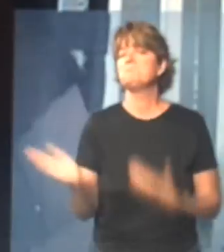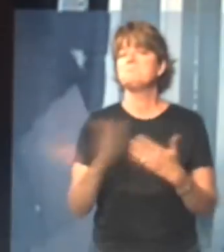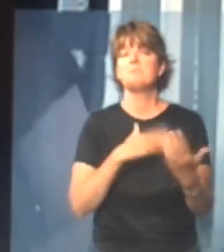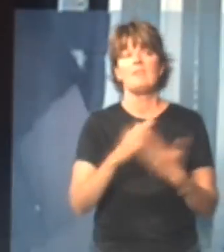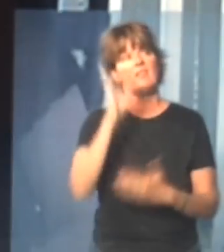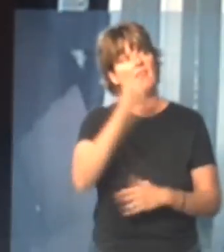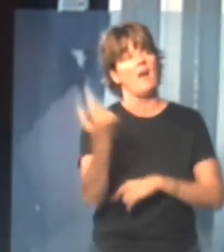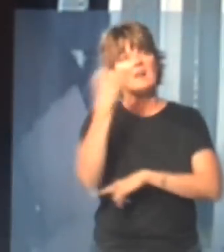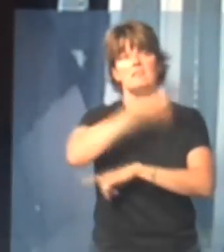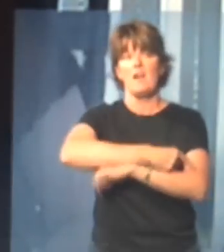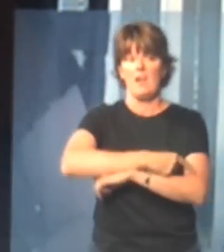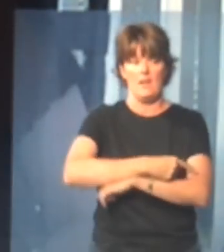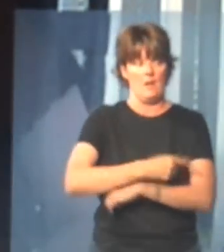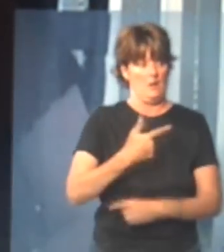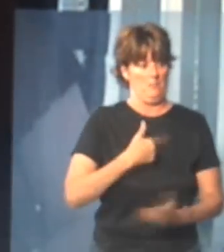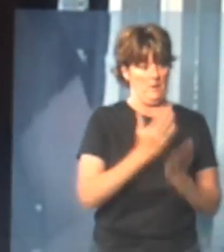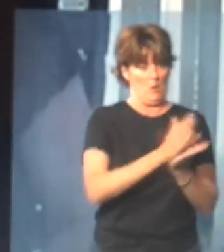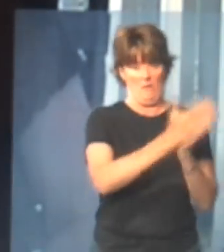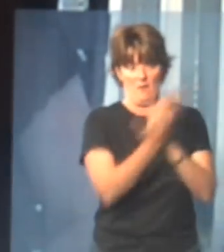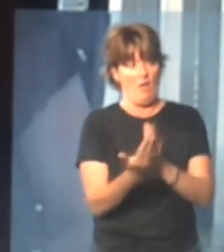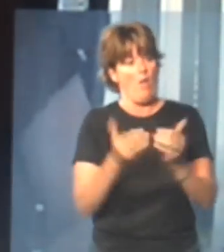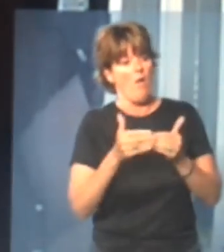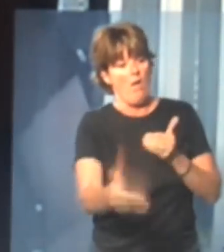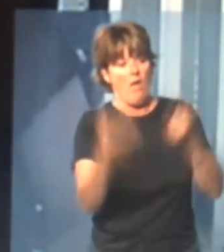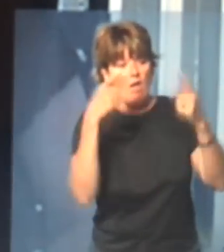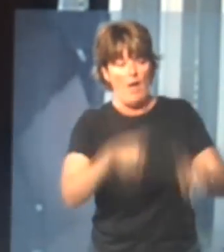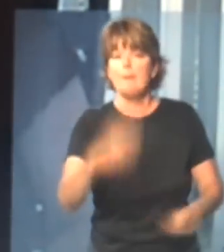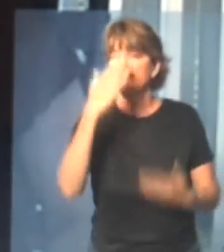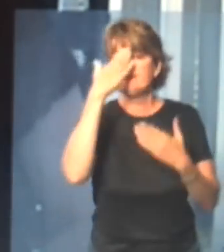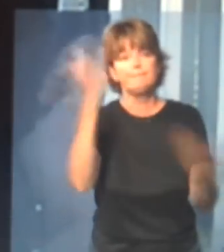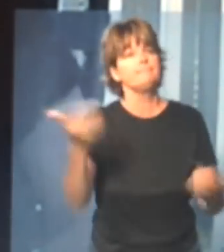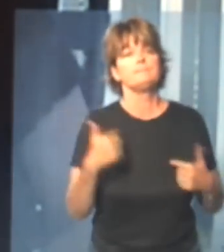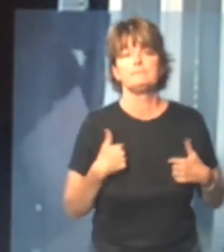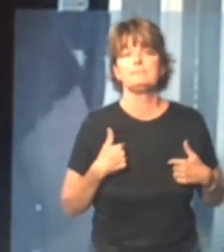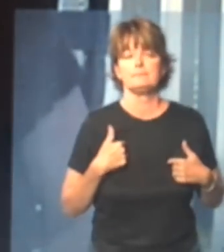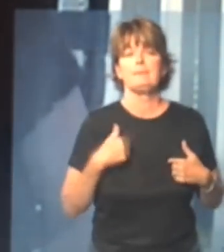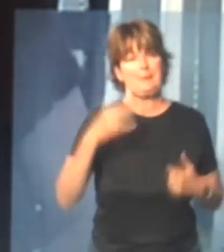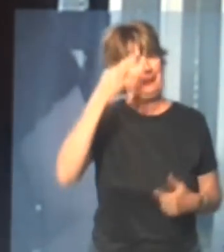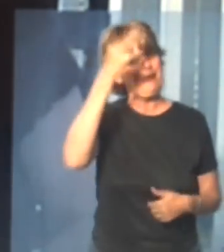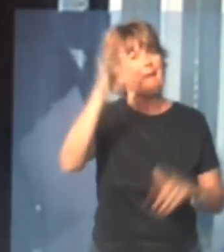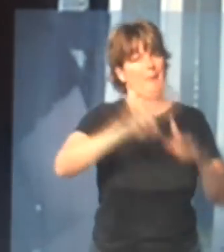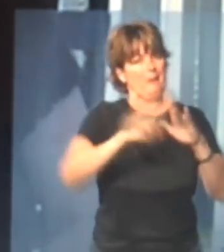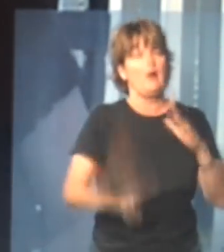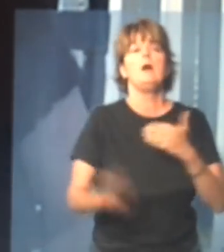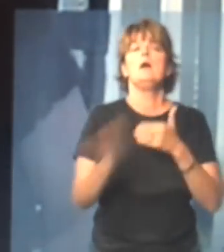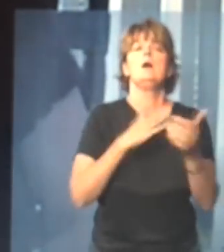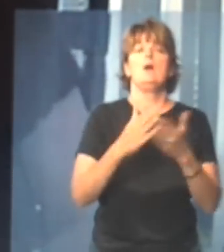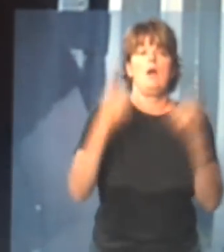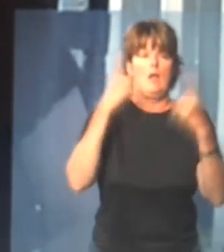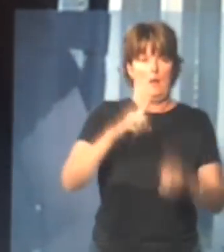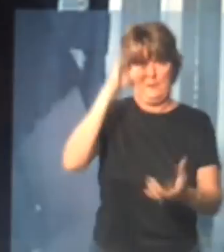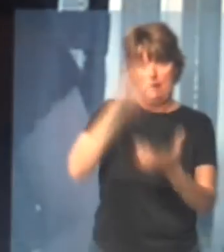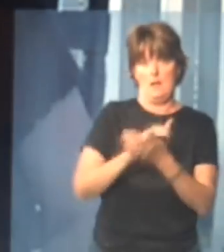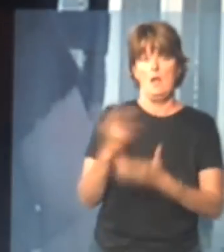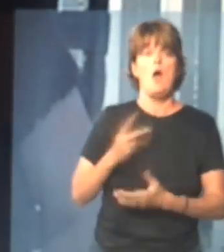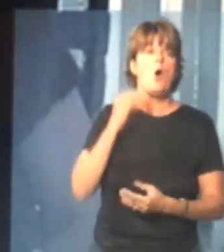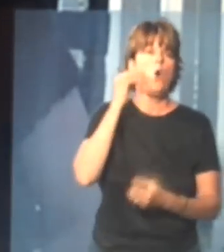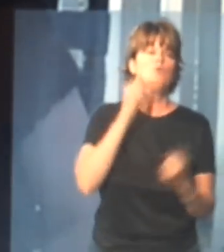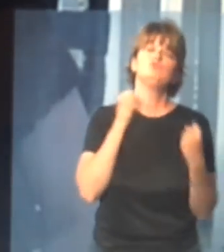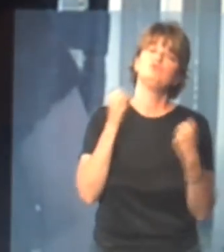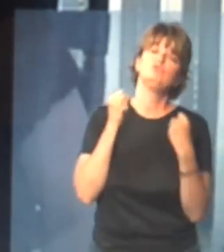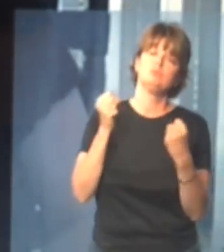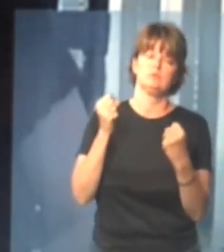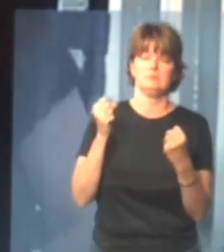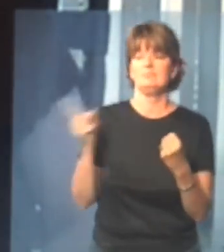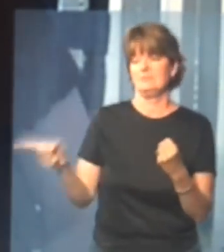knew what happened afterwards when, when I almost drowned, and I, on the way home, my husband told me that my